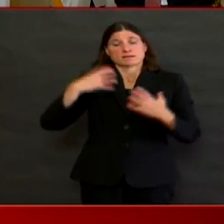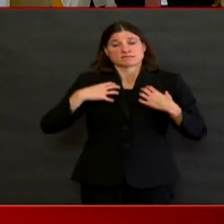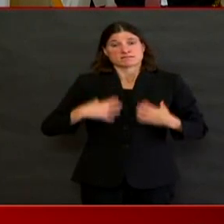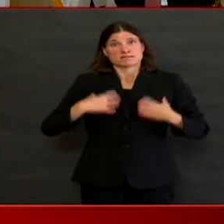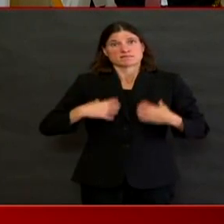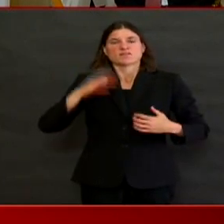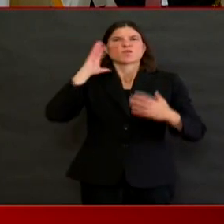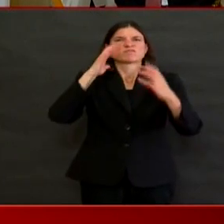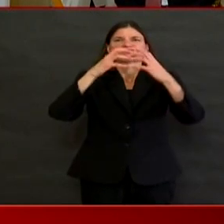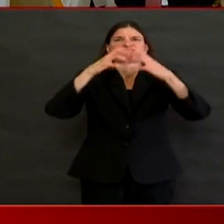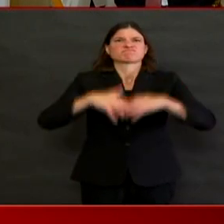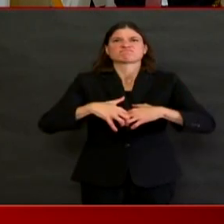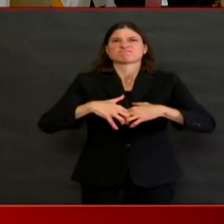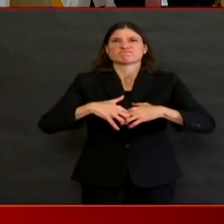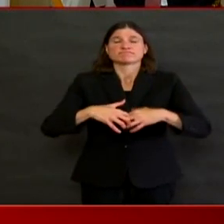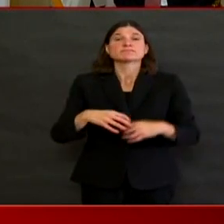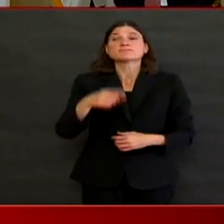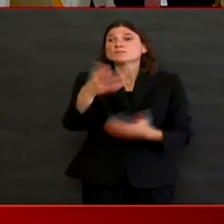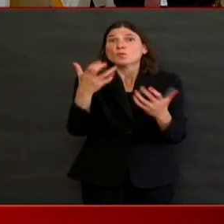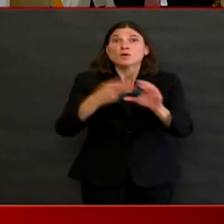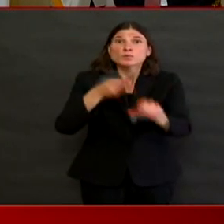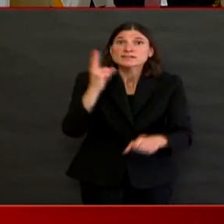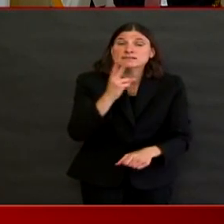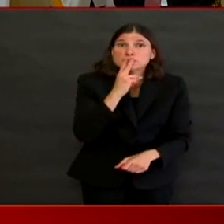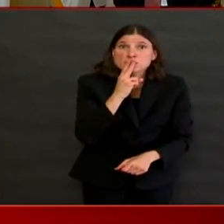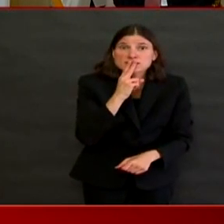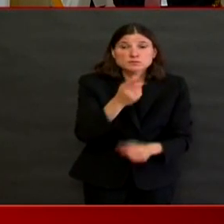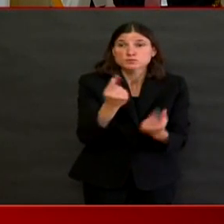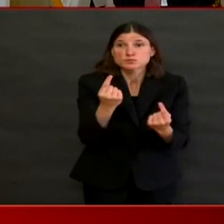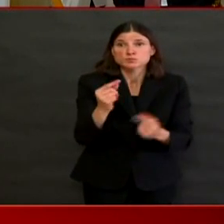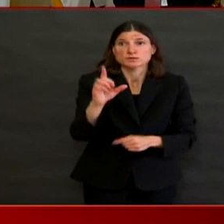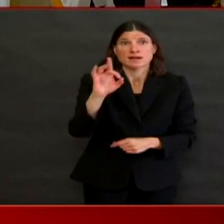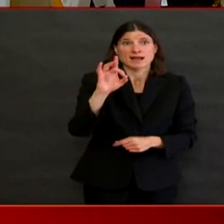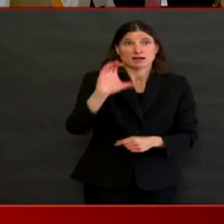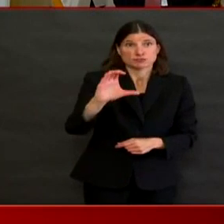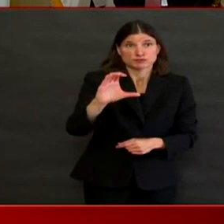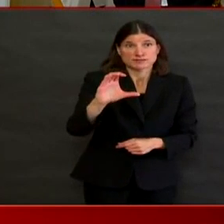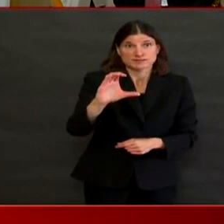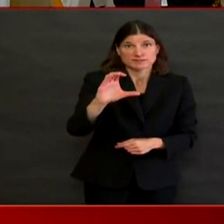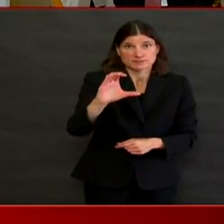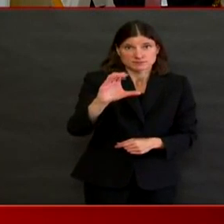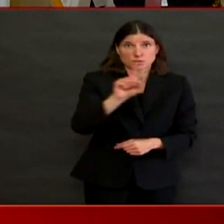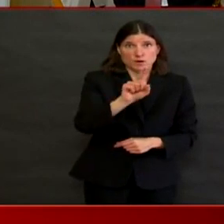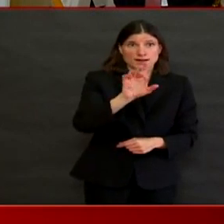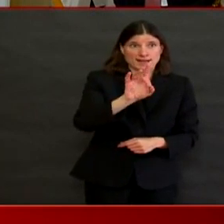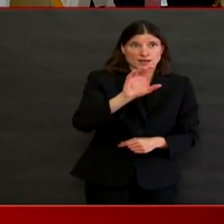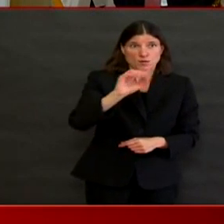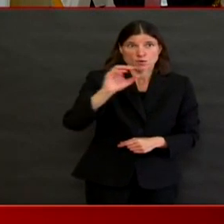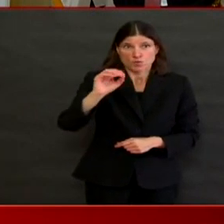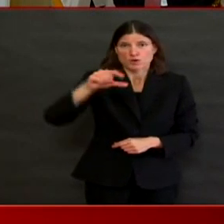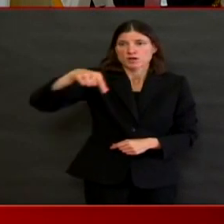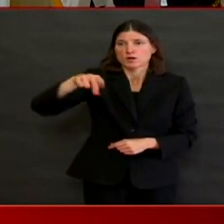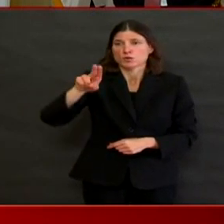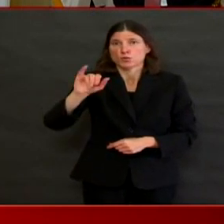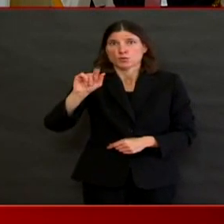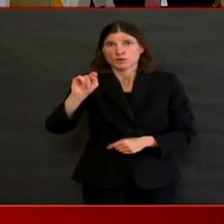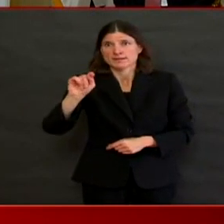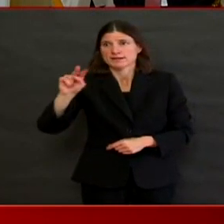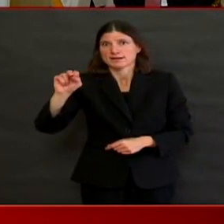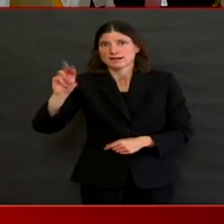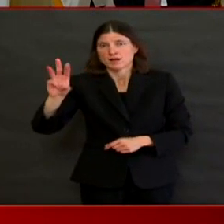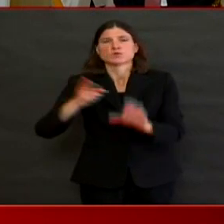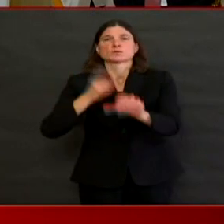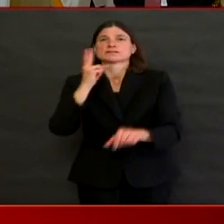smokers or otherwise, there are other vaccines that are out there that can also help minimize, like the flu vaccine, the